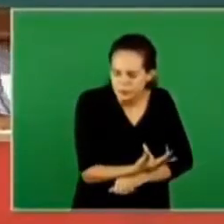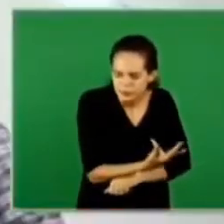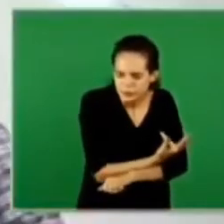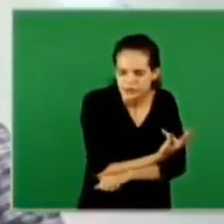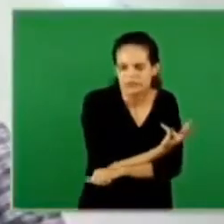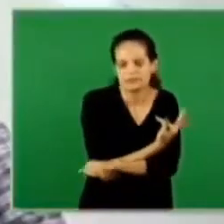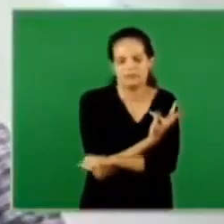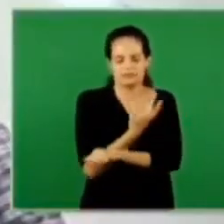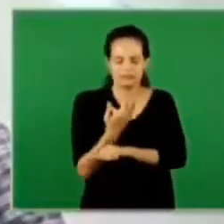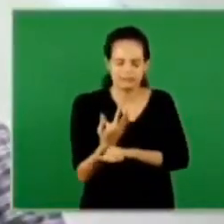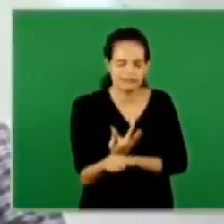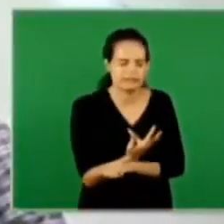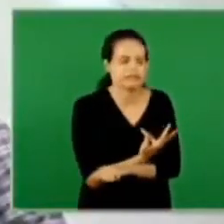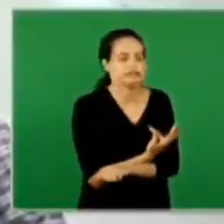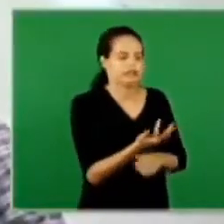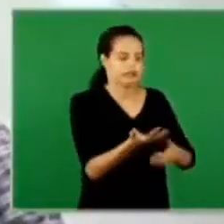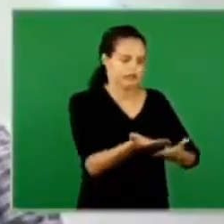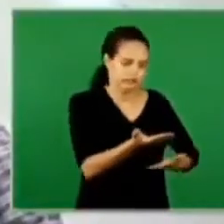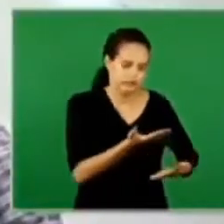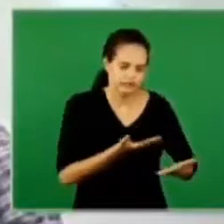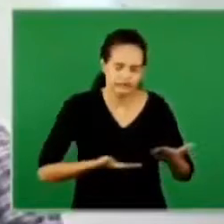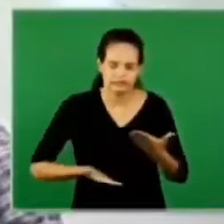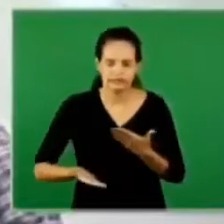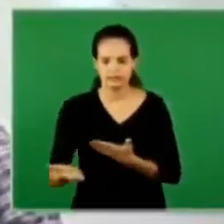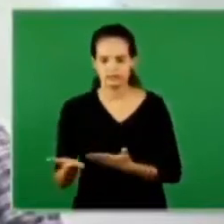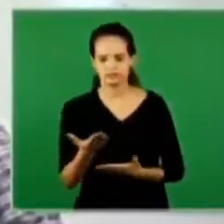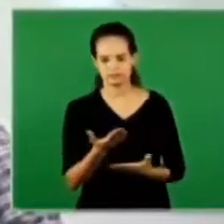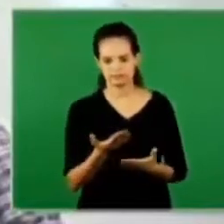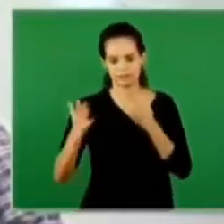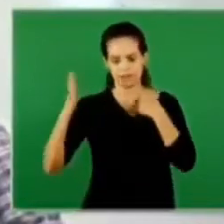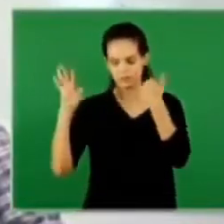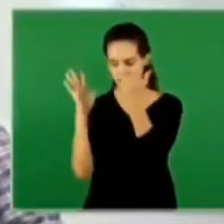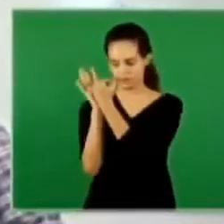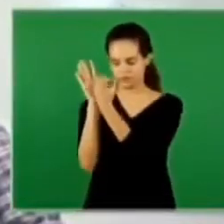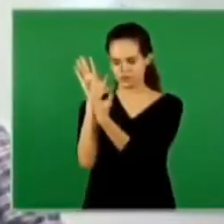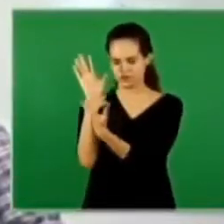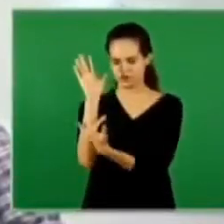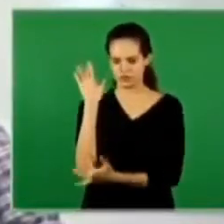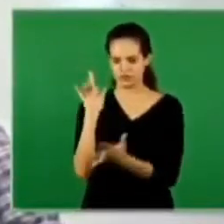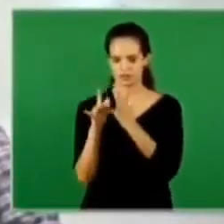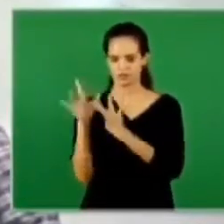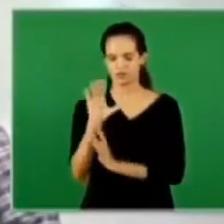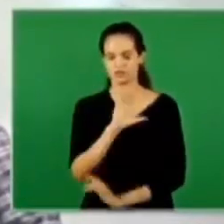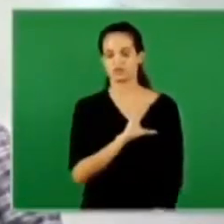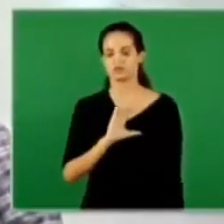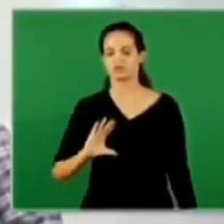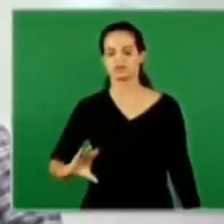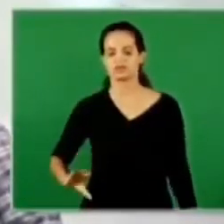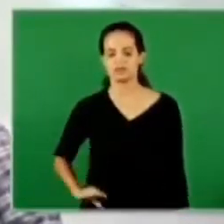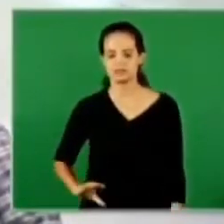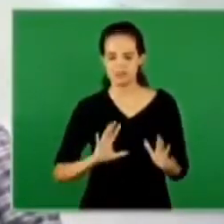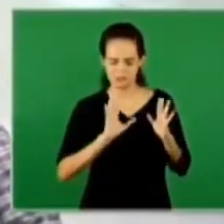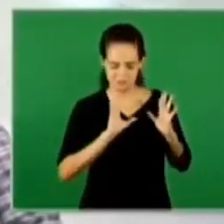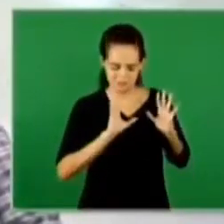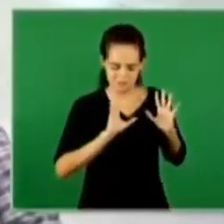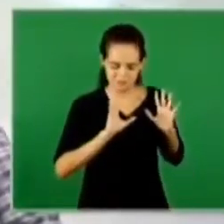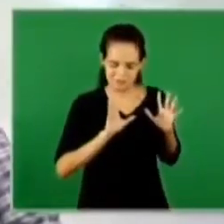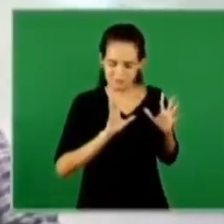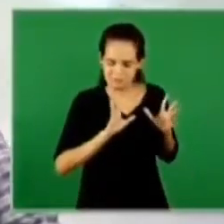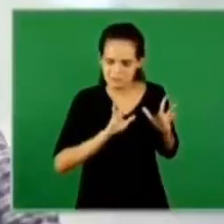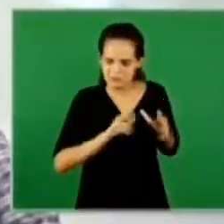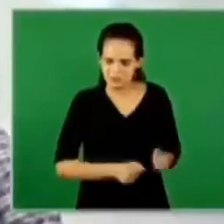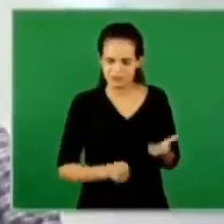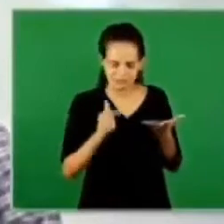we withstand one another and the blood of jesus christ purify us